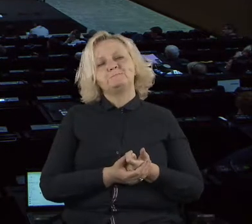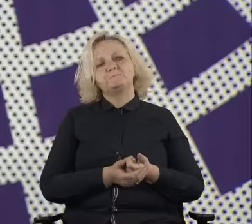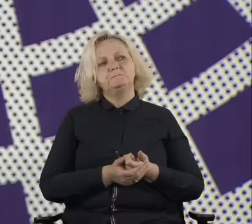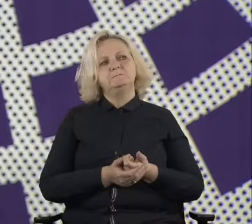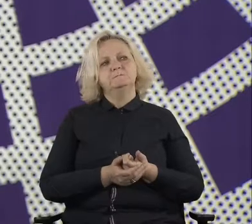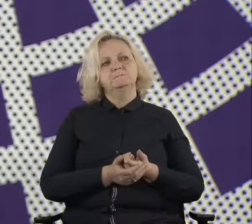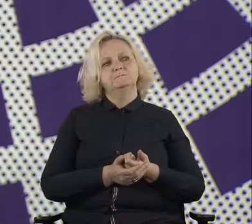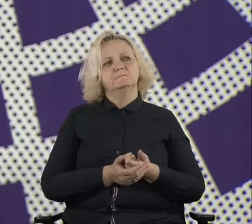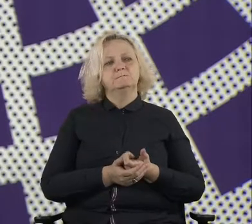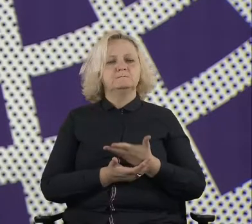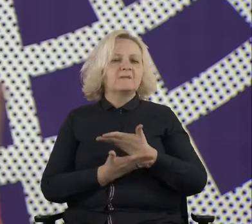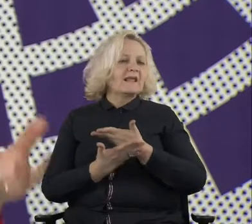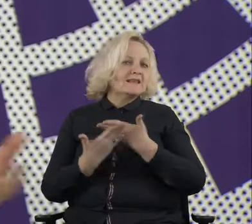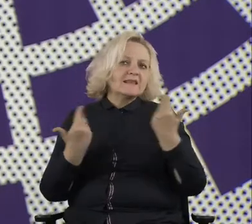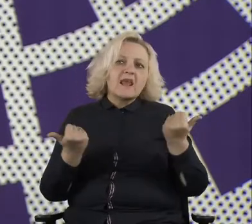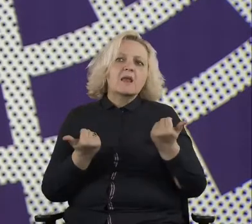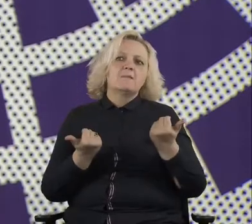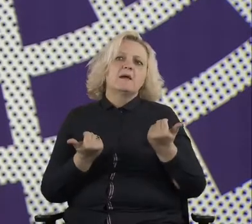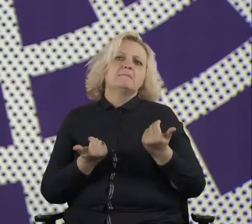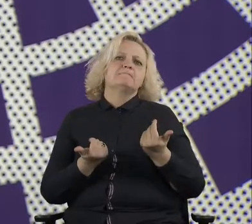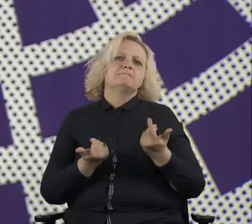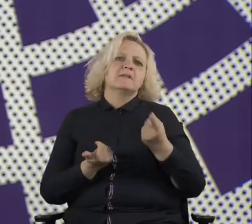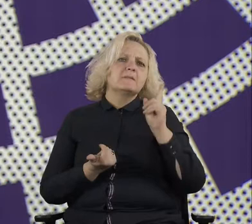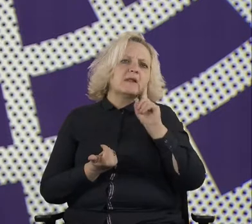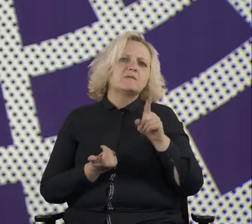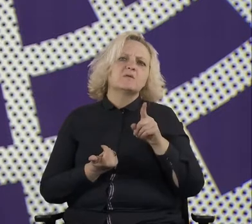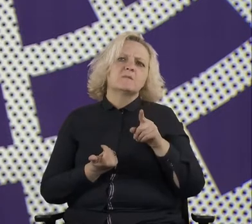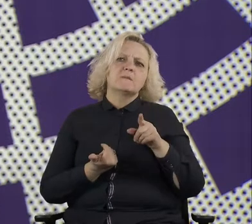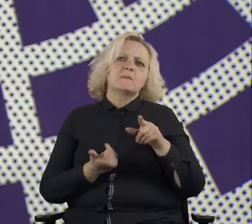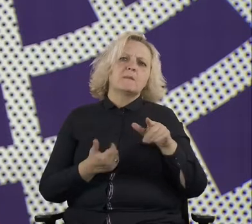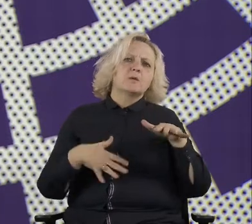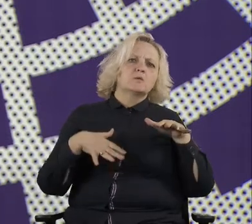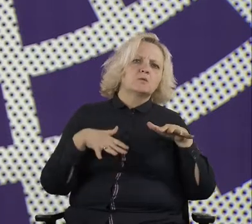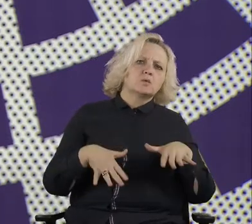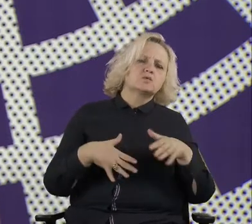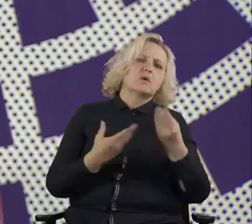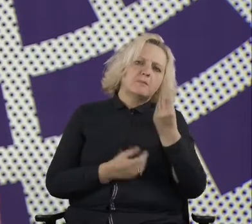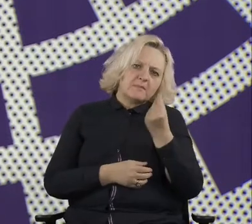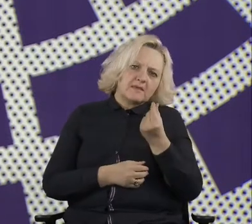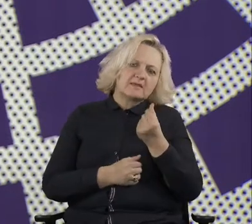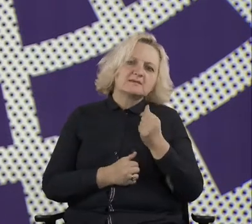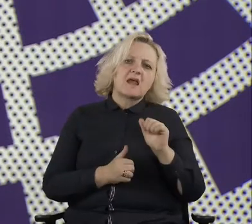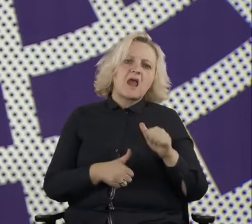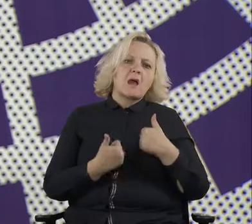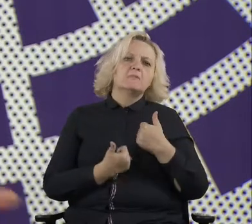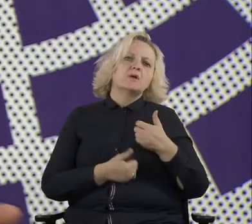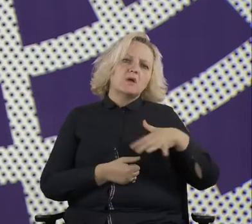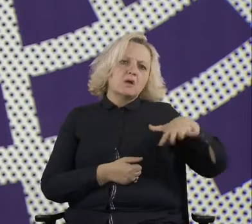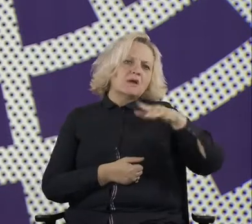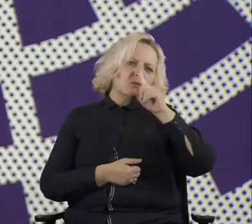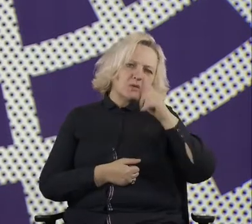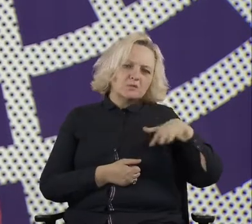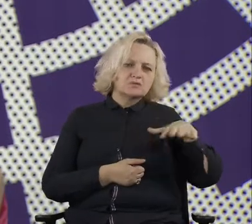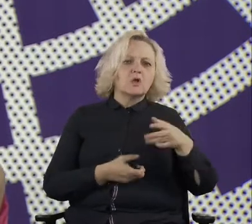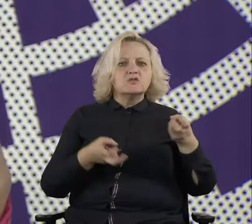needs to also create enabling environments. Uh, bring in either platforms or structures or stages